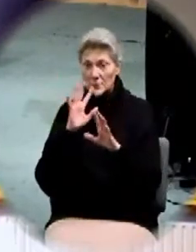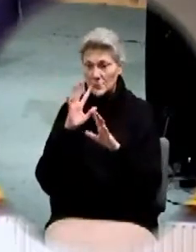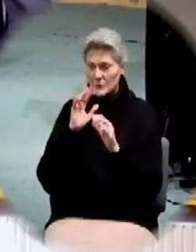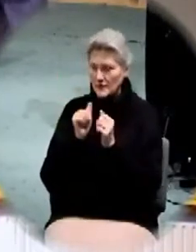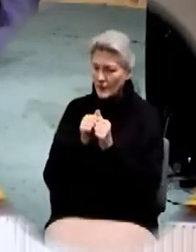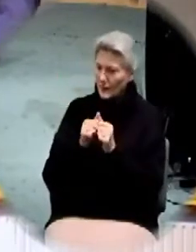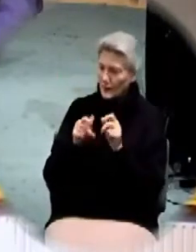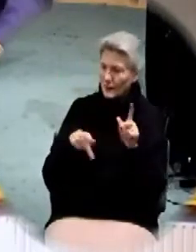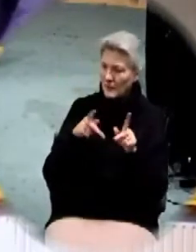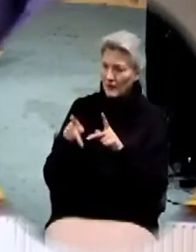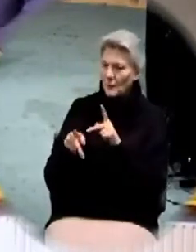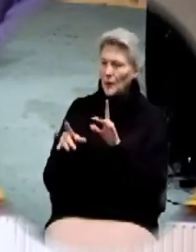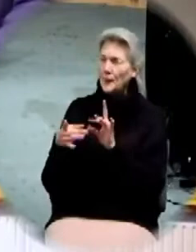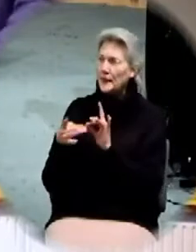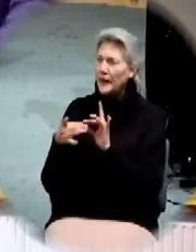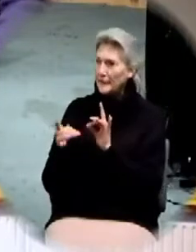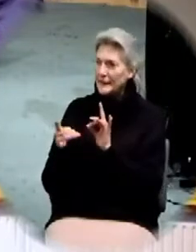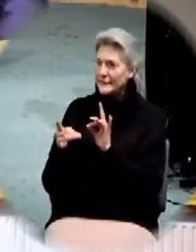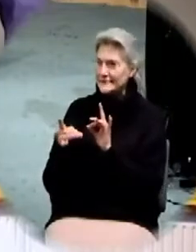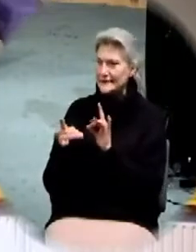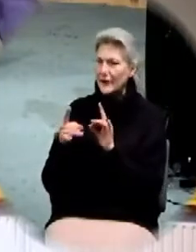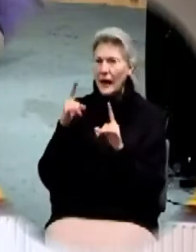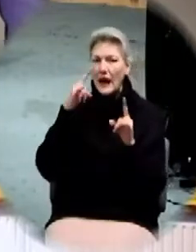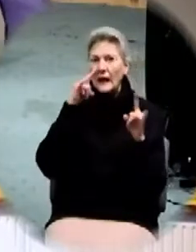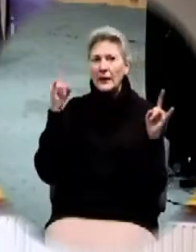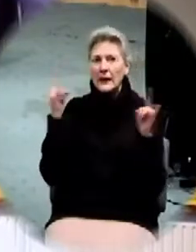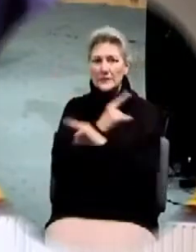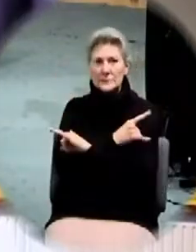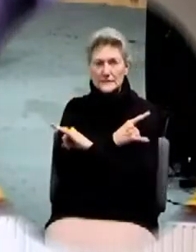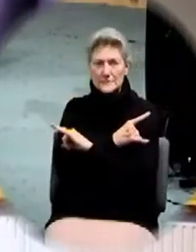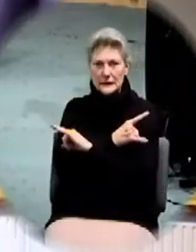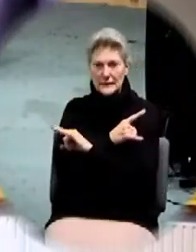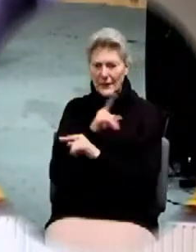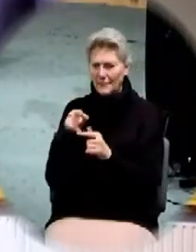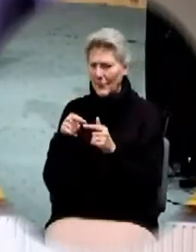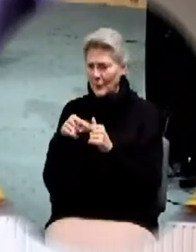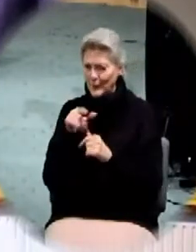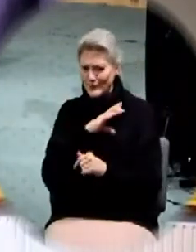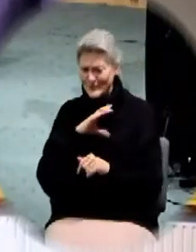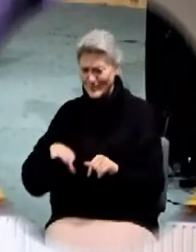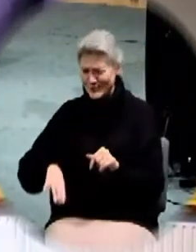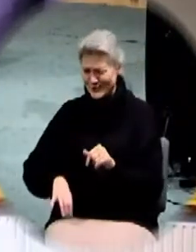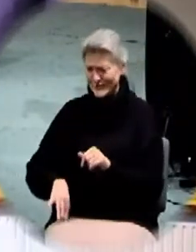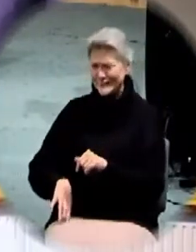with people who comment sarcastically about Christians and how they're wimps.